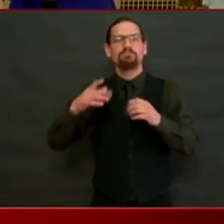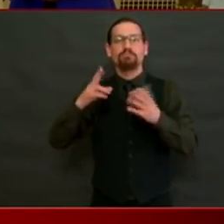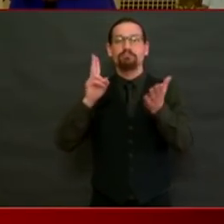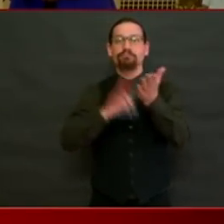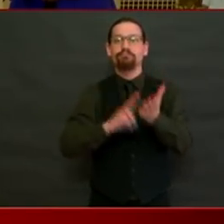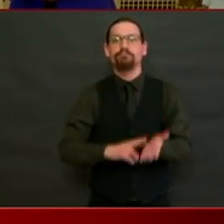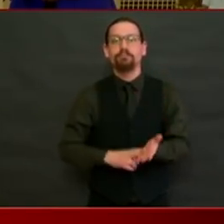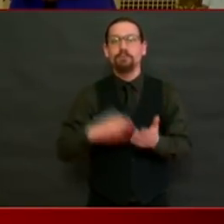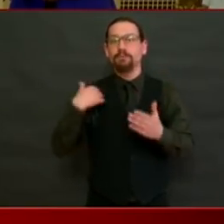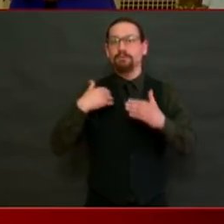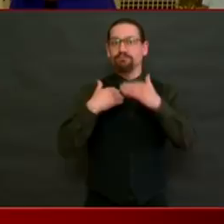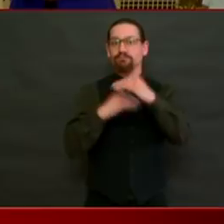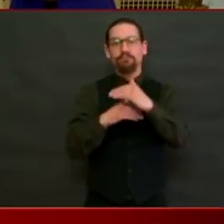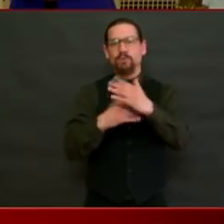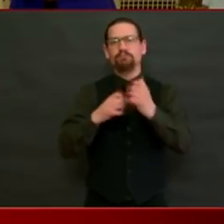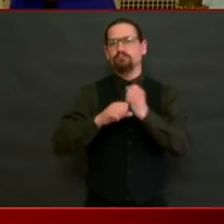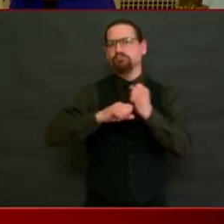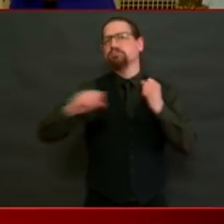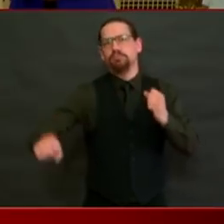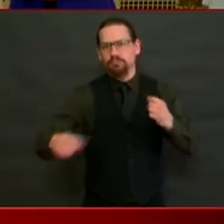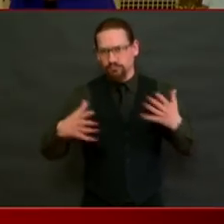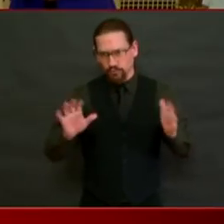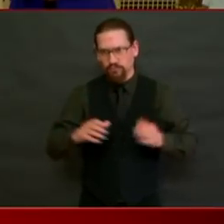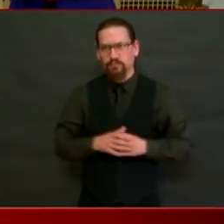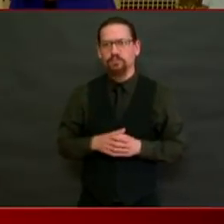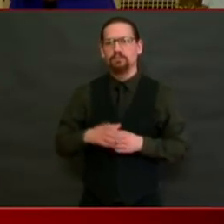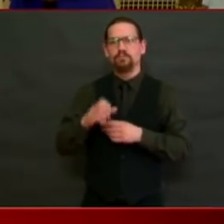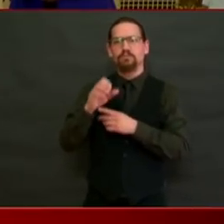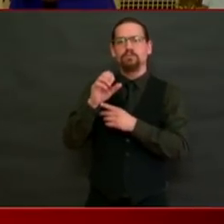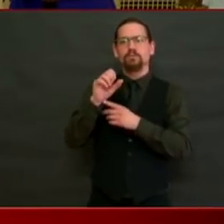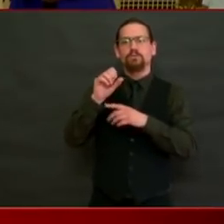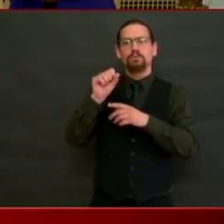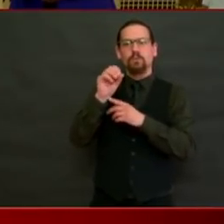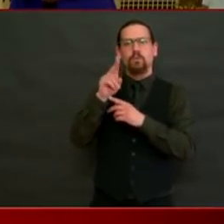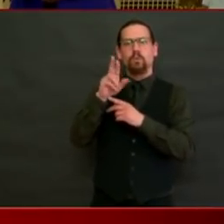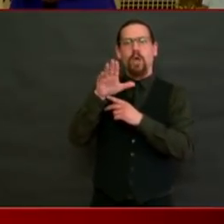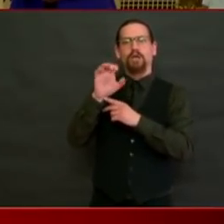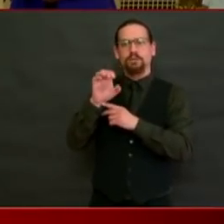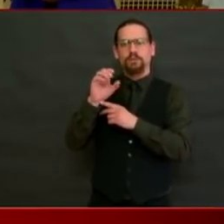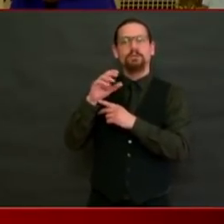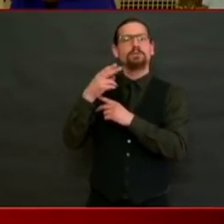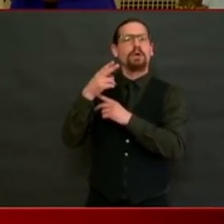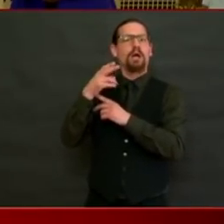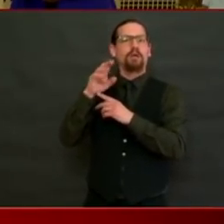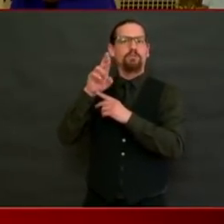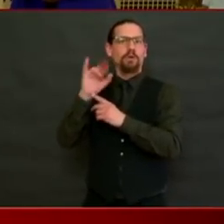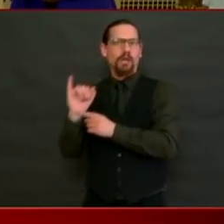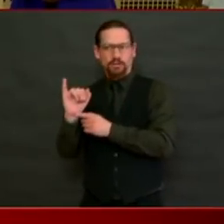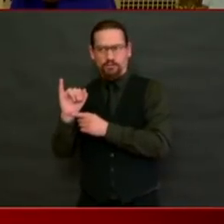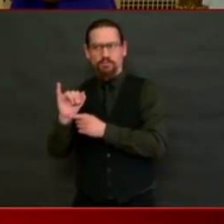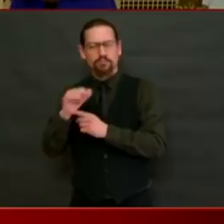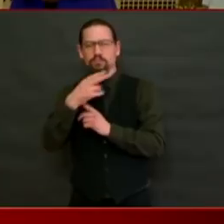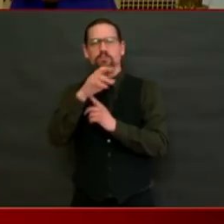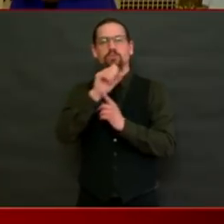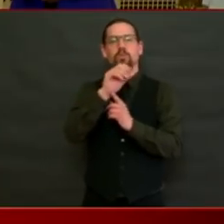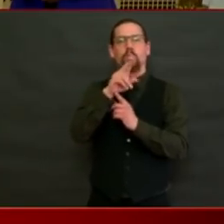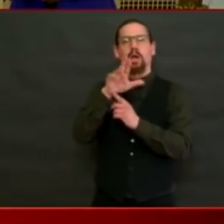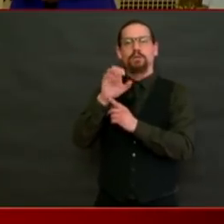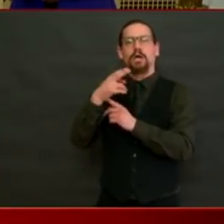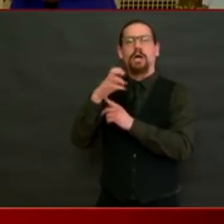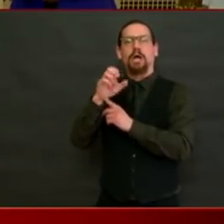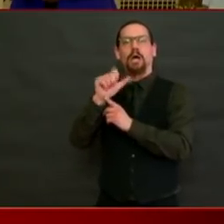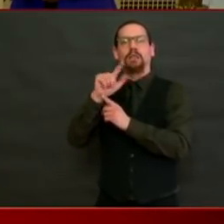HealthSource RI and purchase a plan that might be right for them and some of those plans there could provide good options.